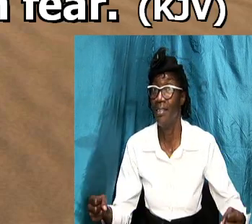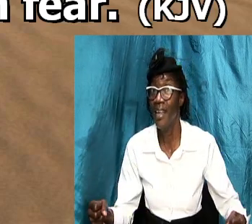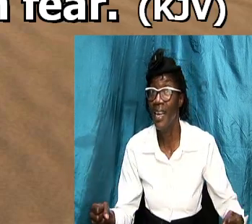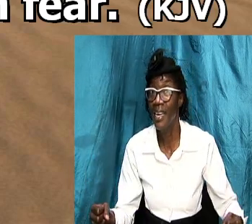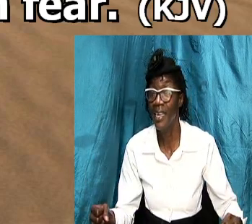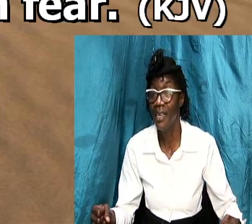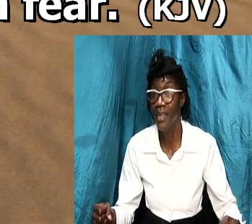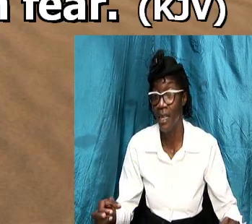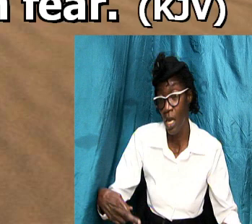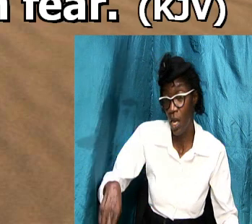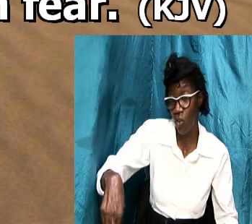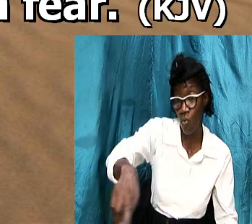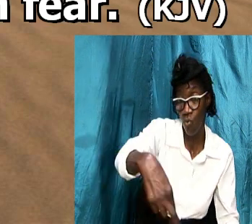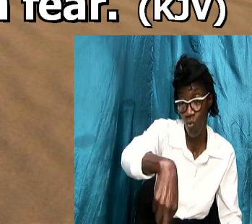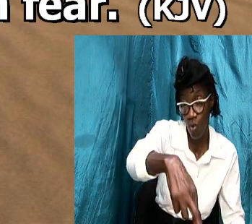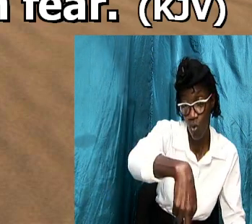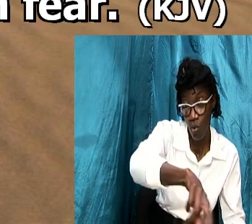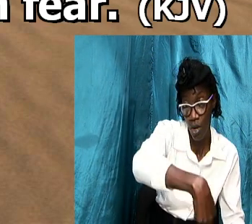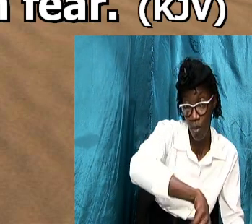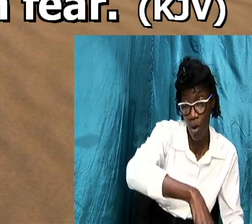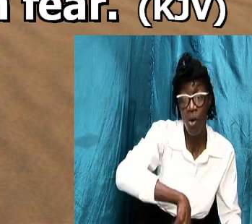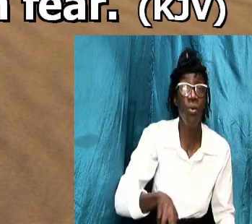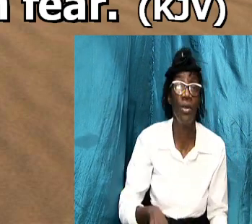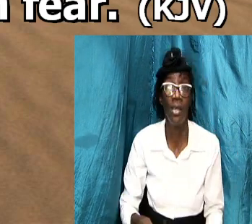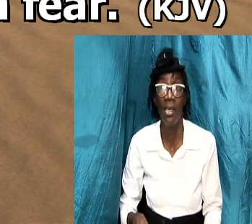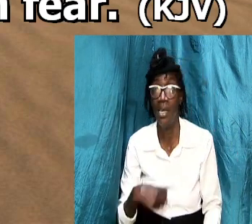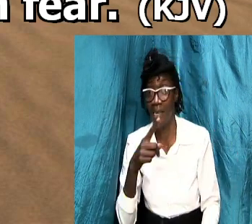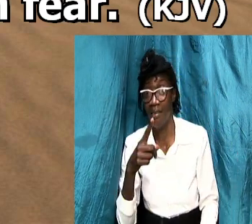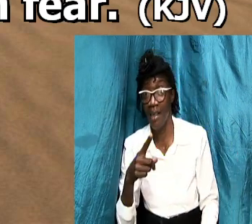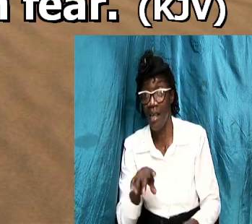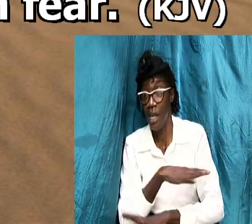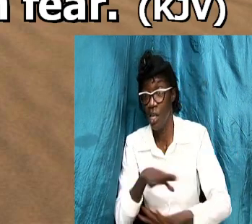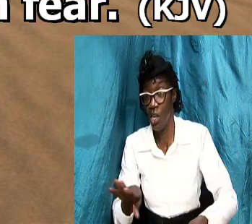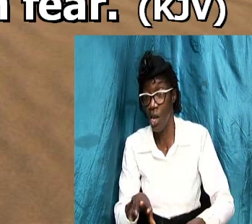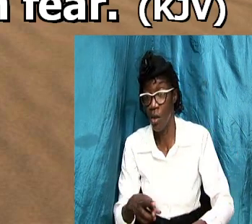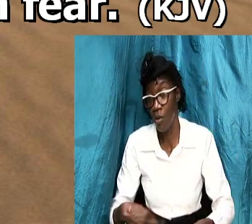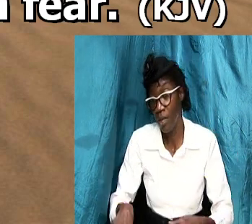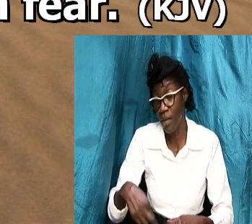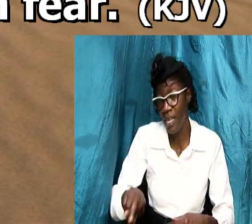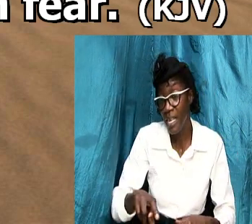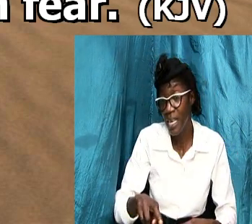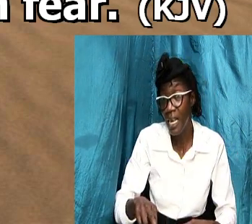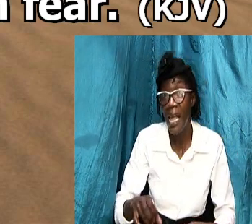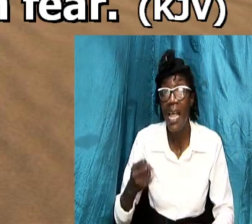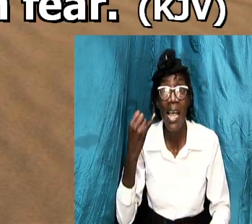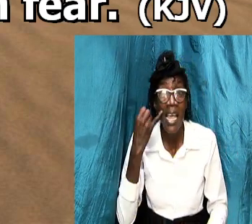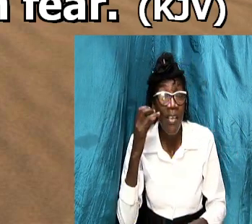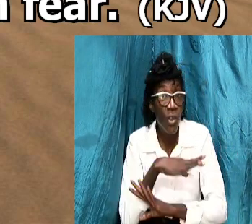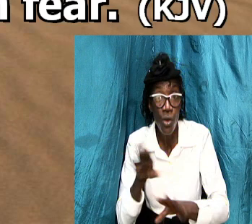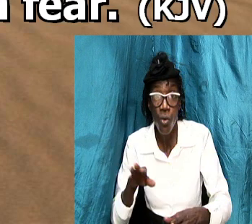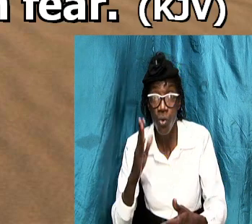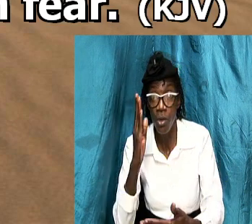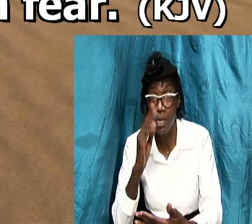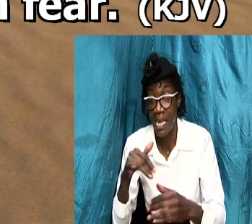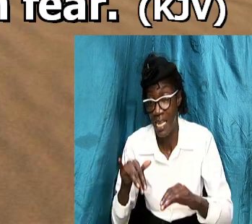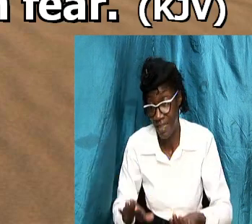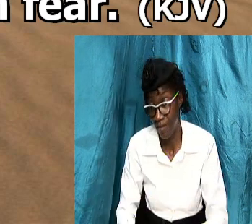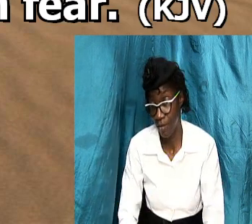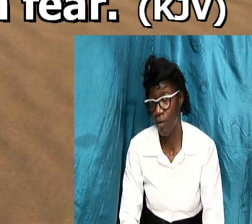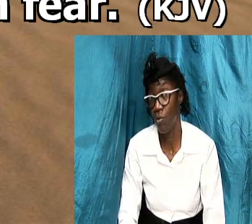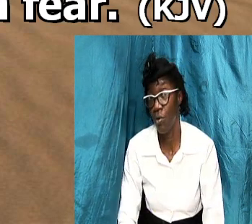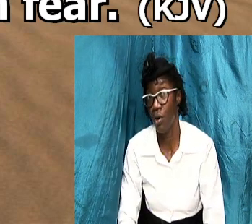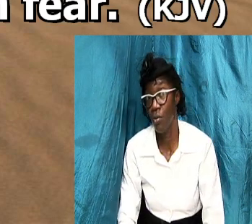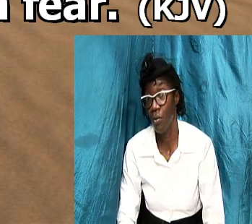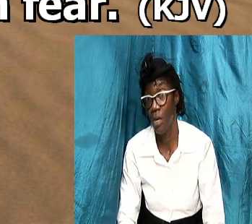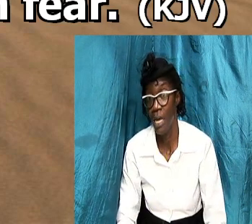drive by and say another vehicle coming out with this site that we're but there's going to be a collision all we had to do